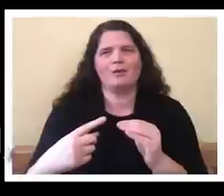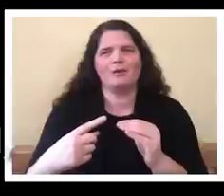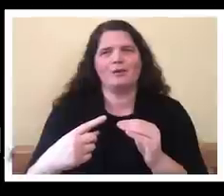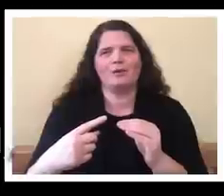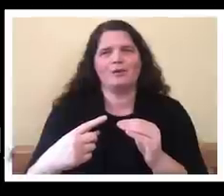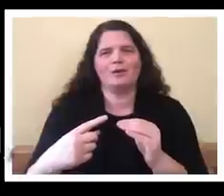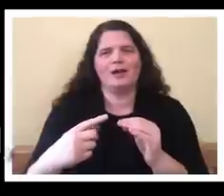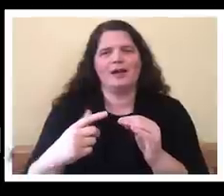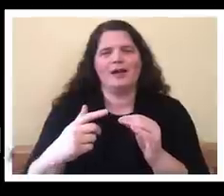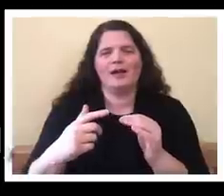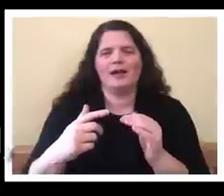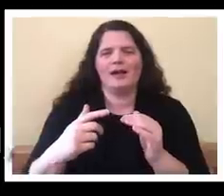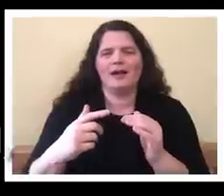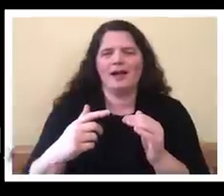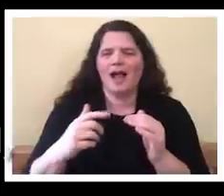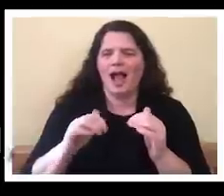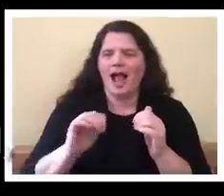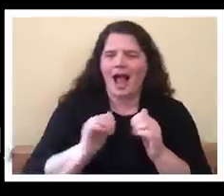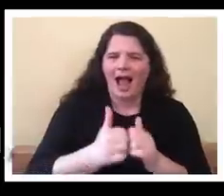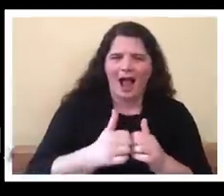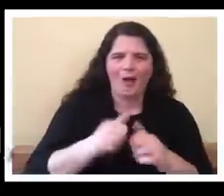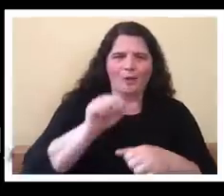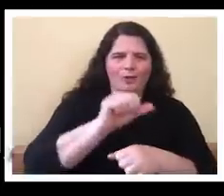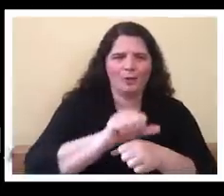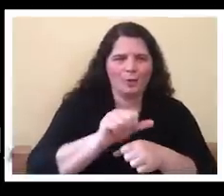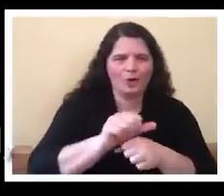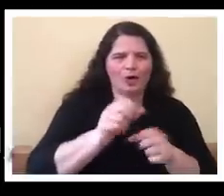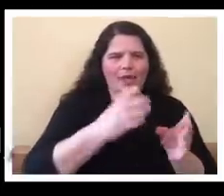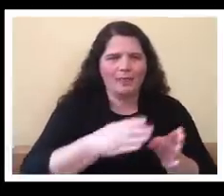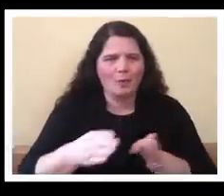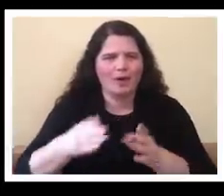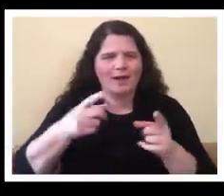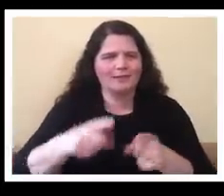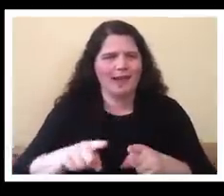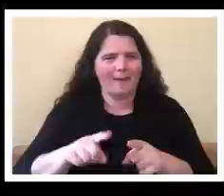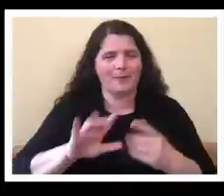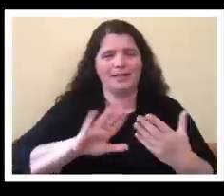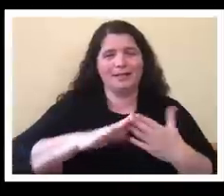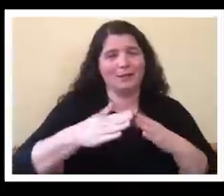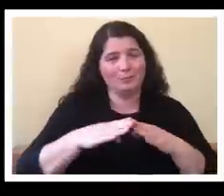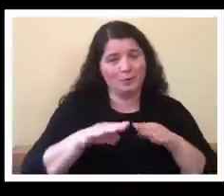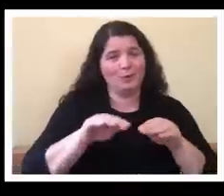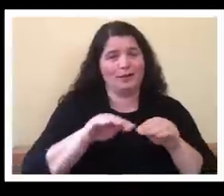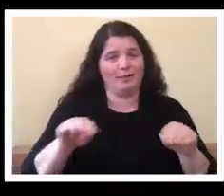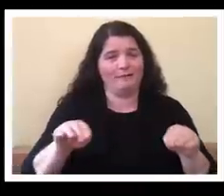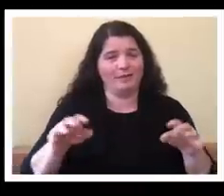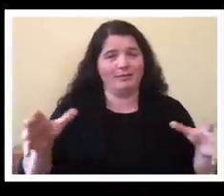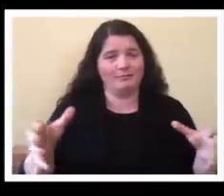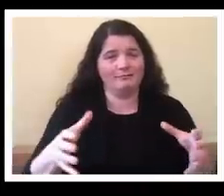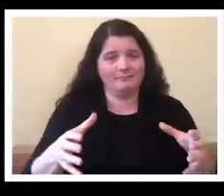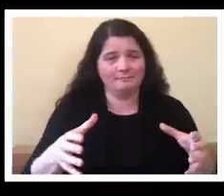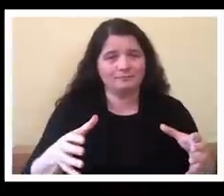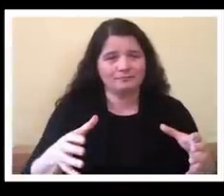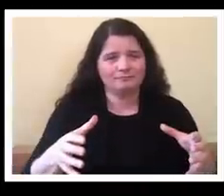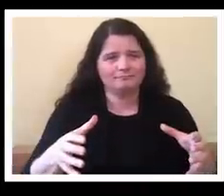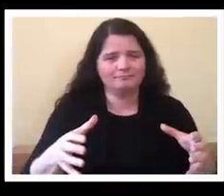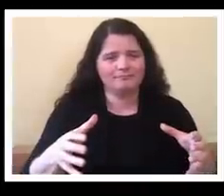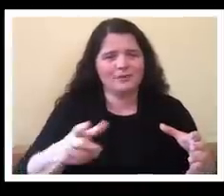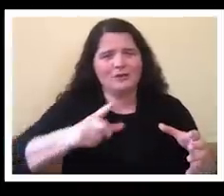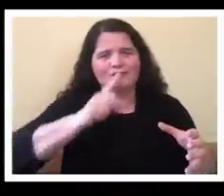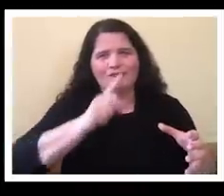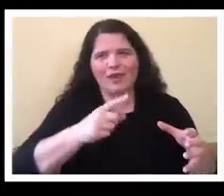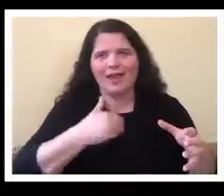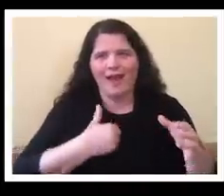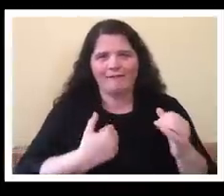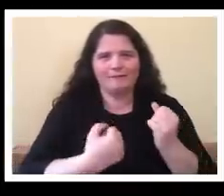was done at a community level uh that there's this uh mutual support